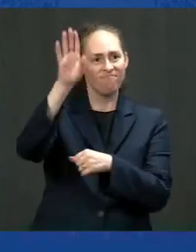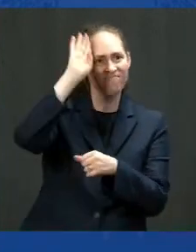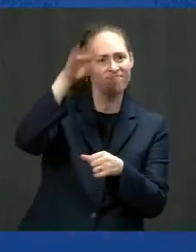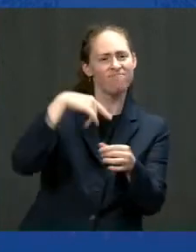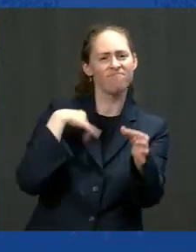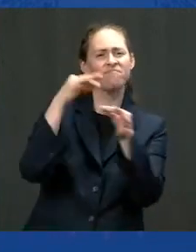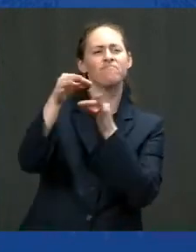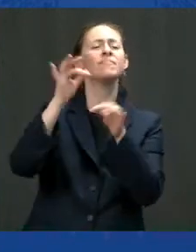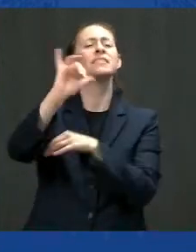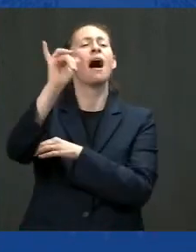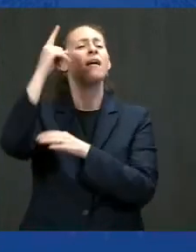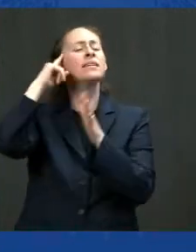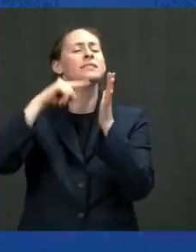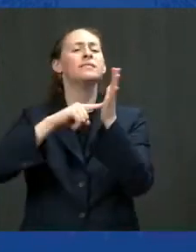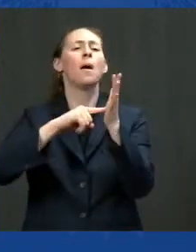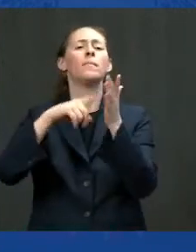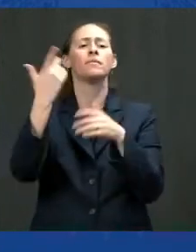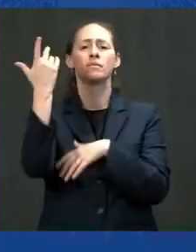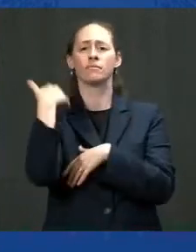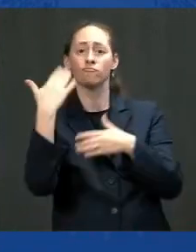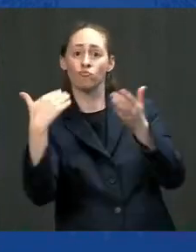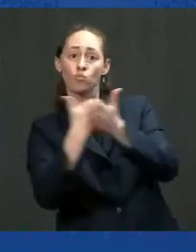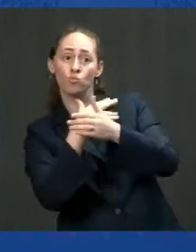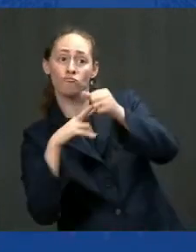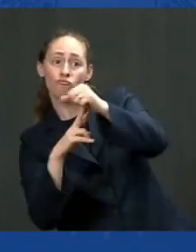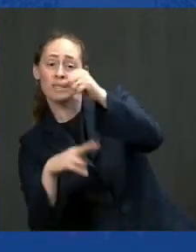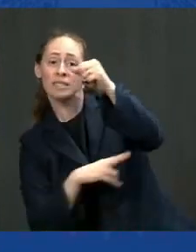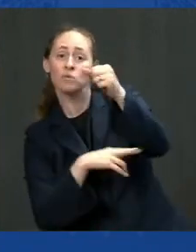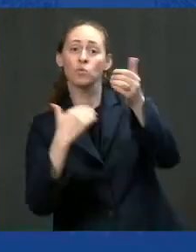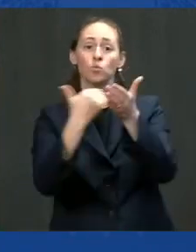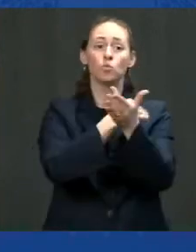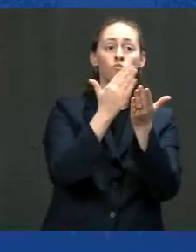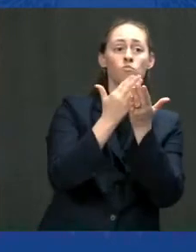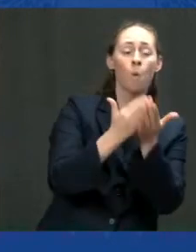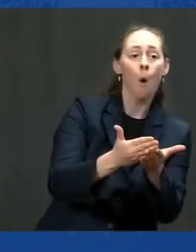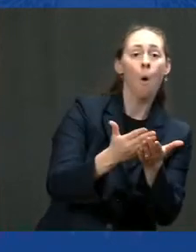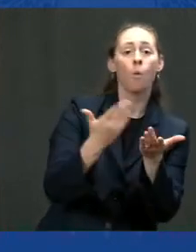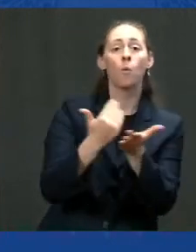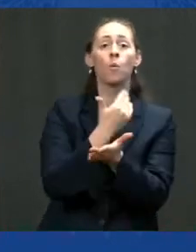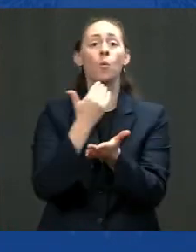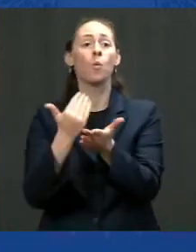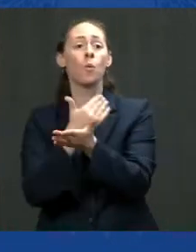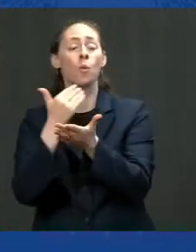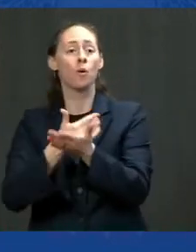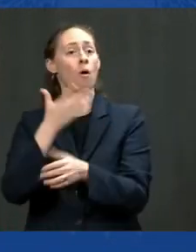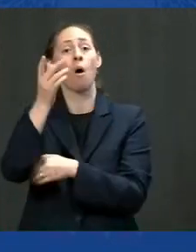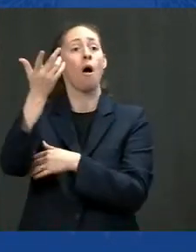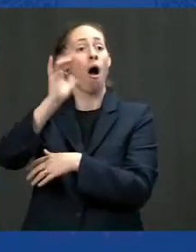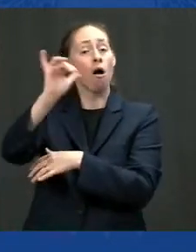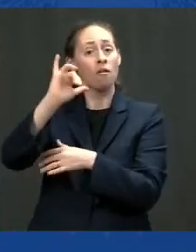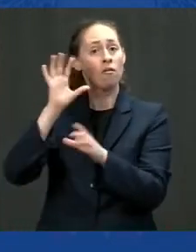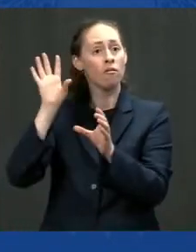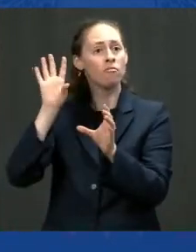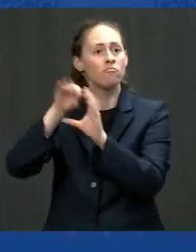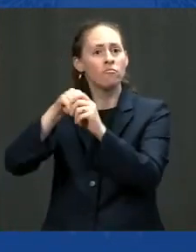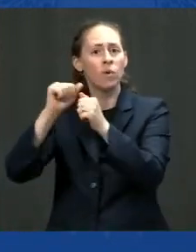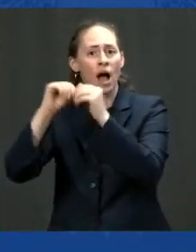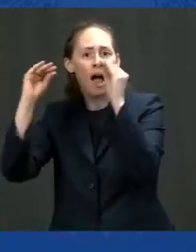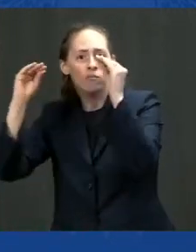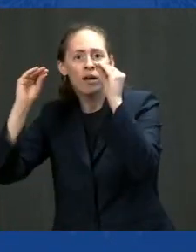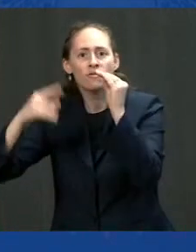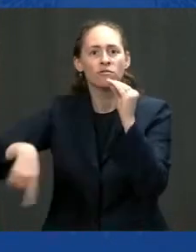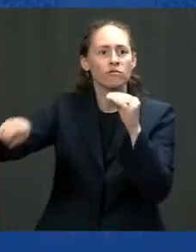a lot of new roads and bridges or i can make sure we're going to educate your kids who are the best educated population in the world